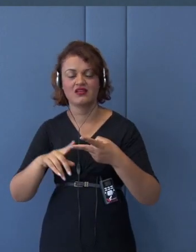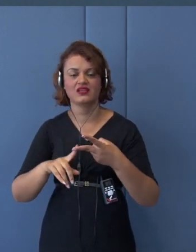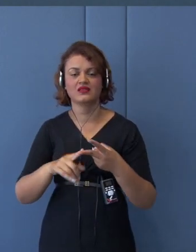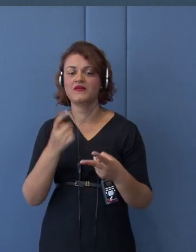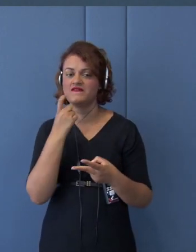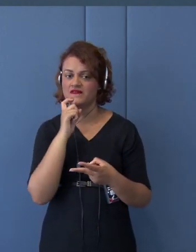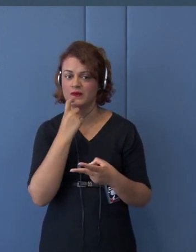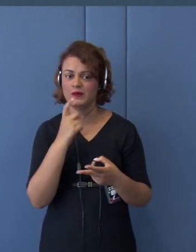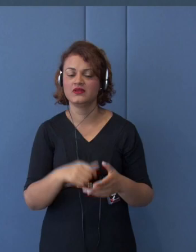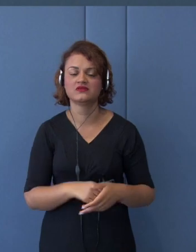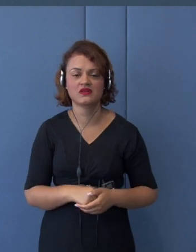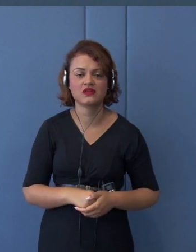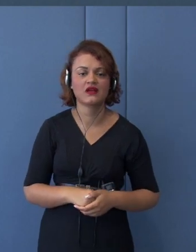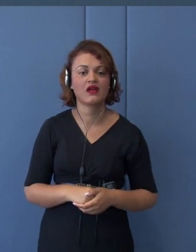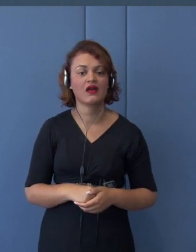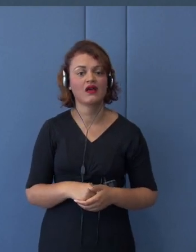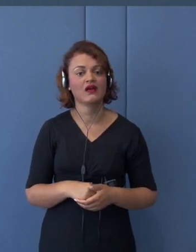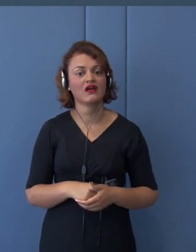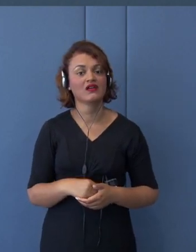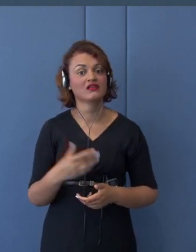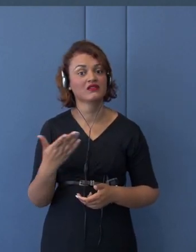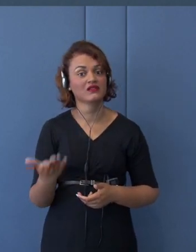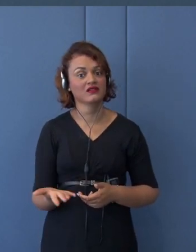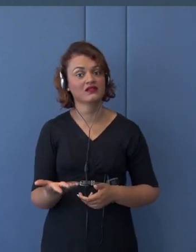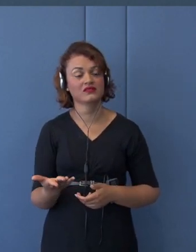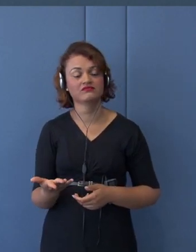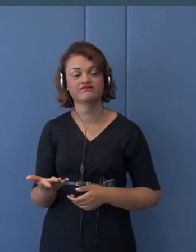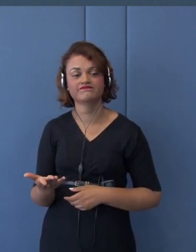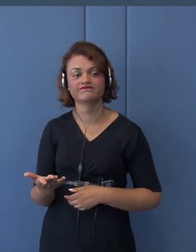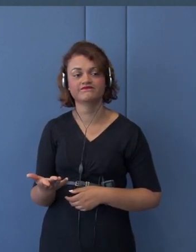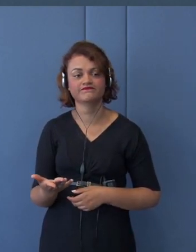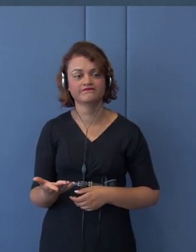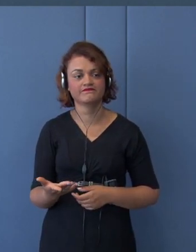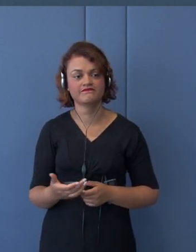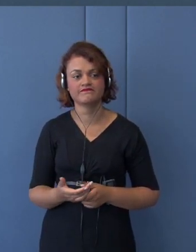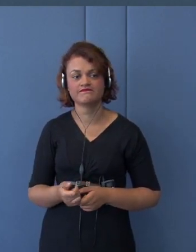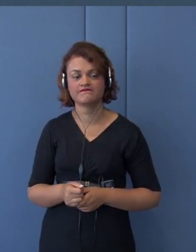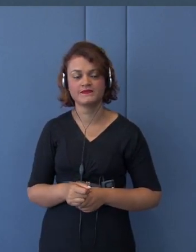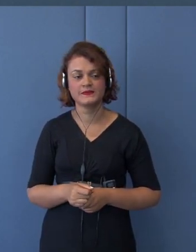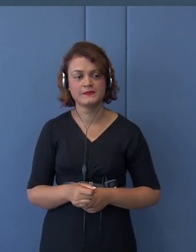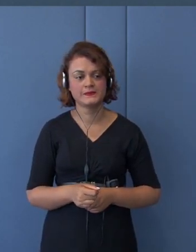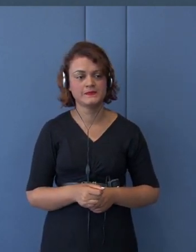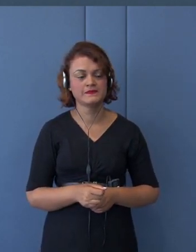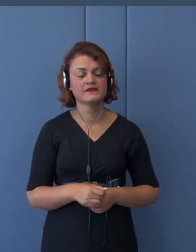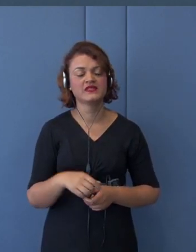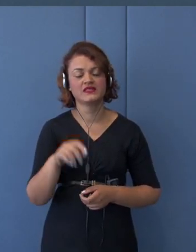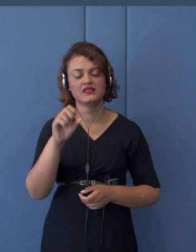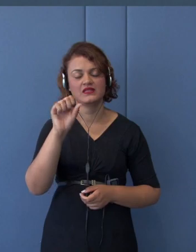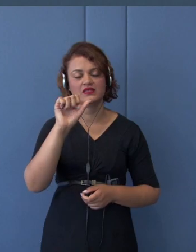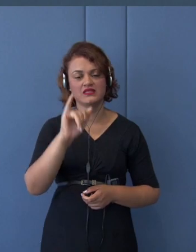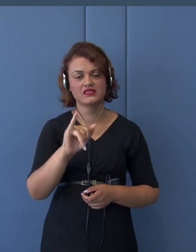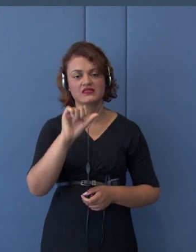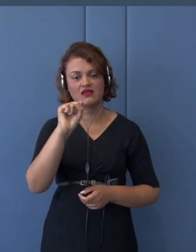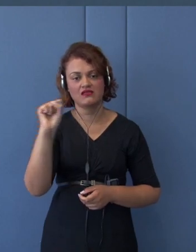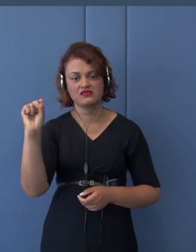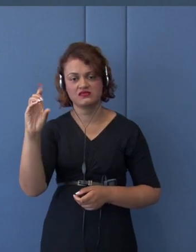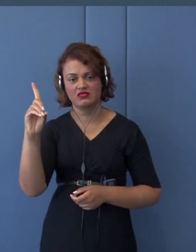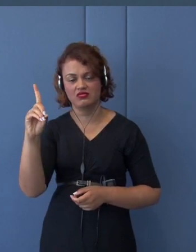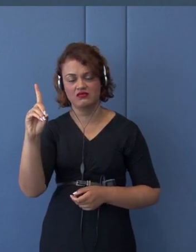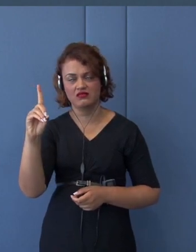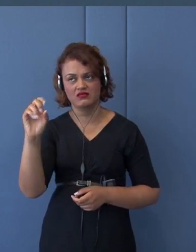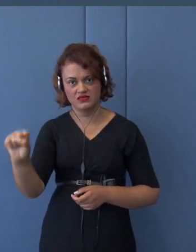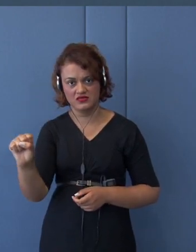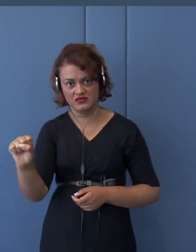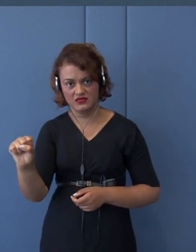ISDS, Investor versus State Dispute Settlement, that is incorporated into this chapter.